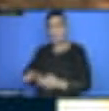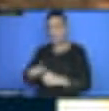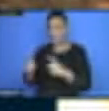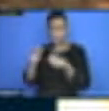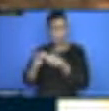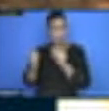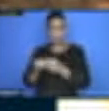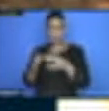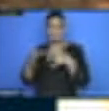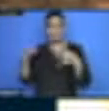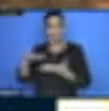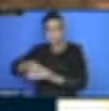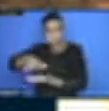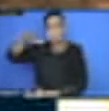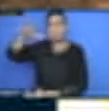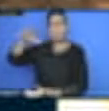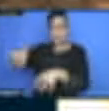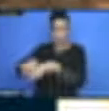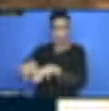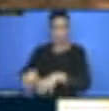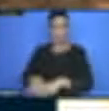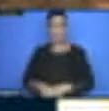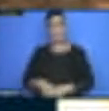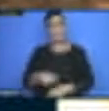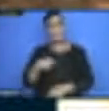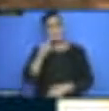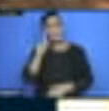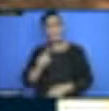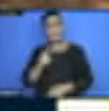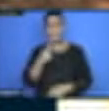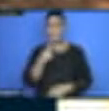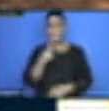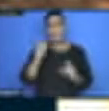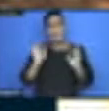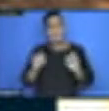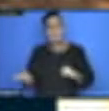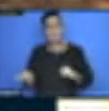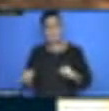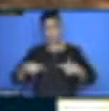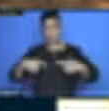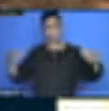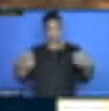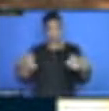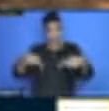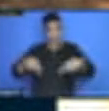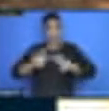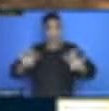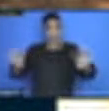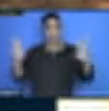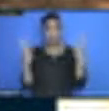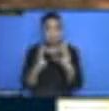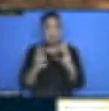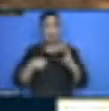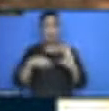out, is there a way that we should come out with a policy from this group, from this forum, that will go around to each